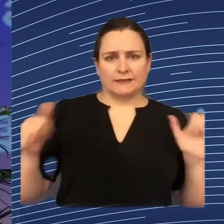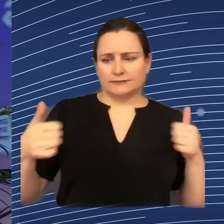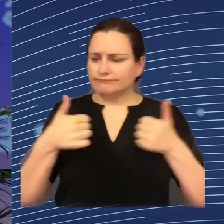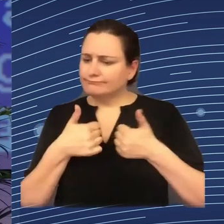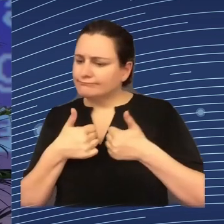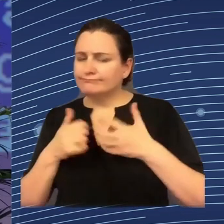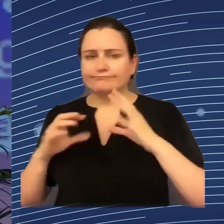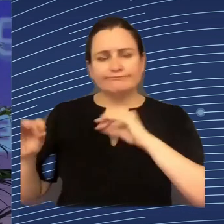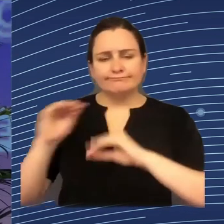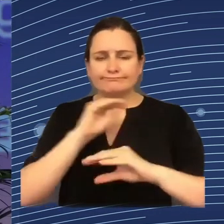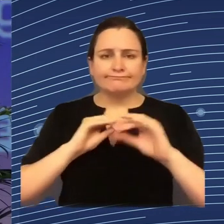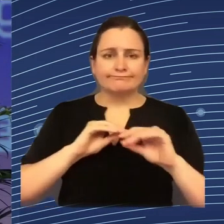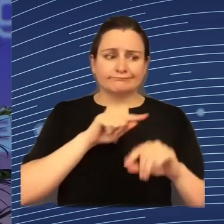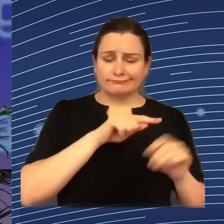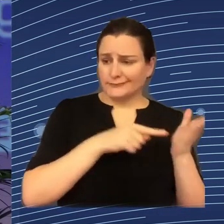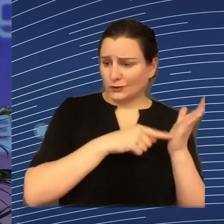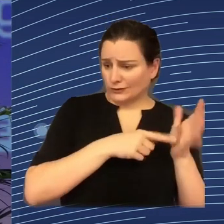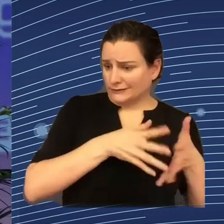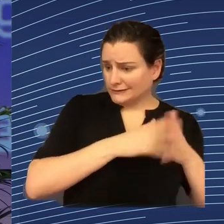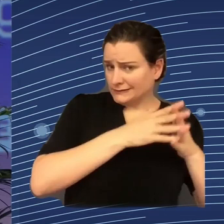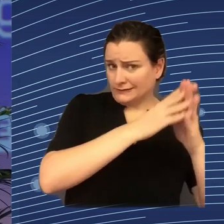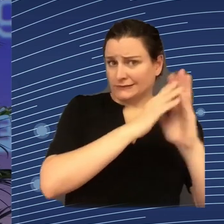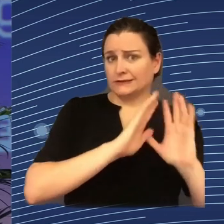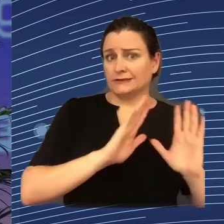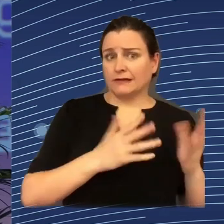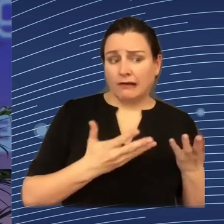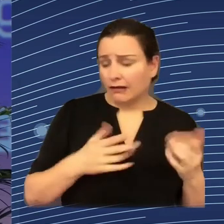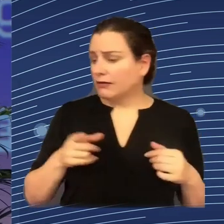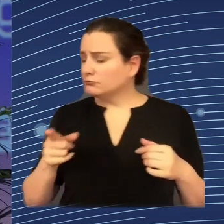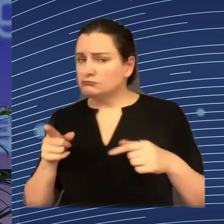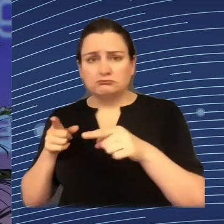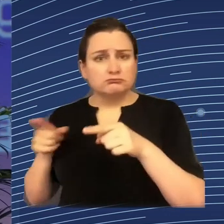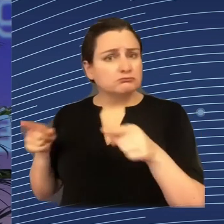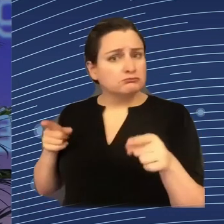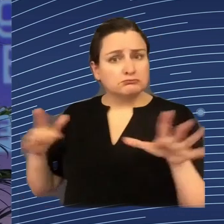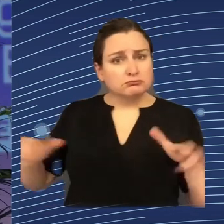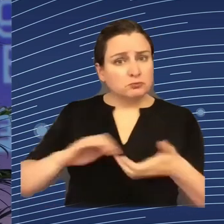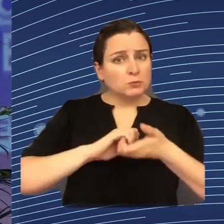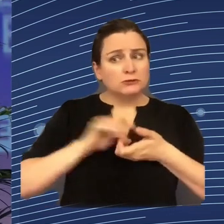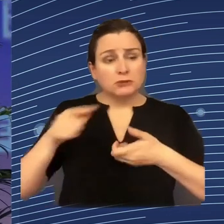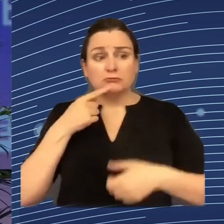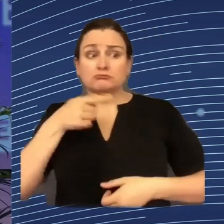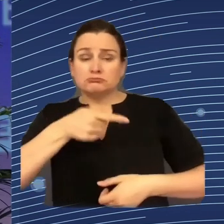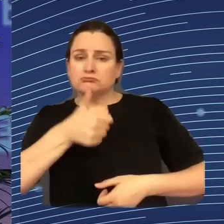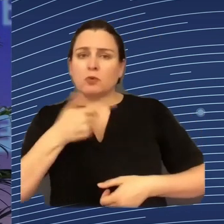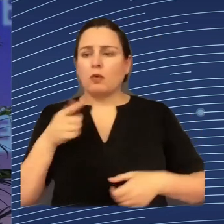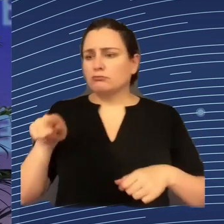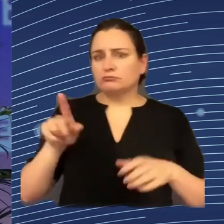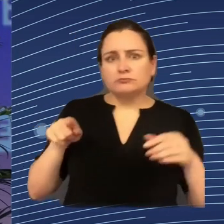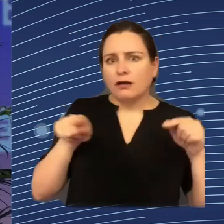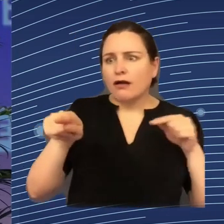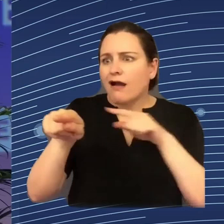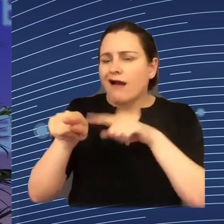And, of course, it would be great if we would have European companies that are in the league that is leading on these new